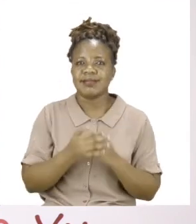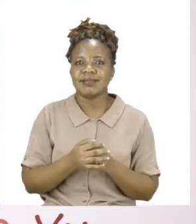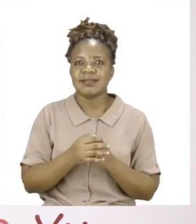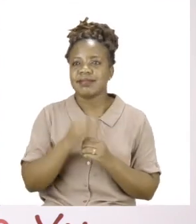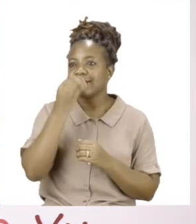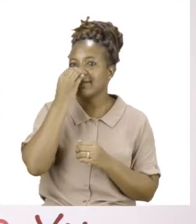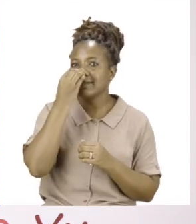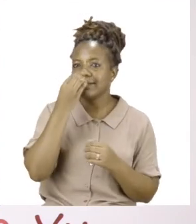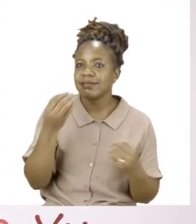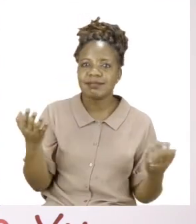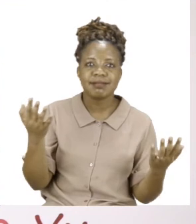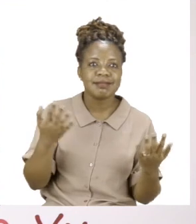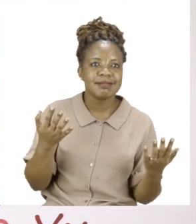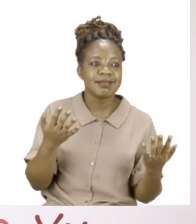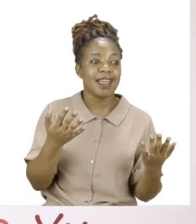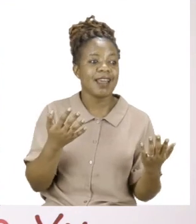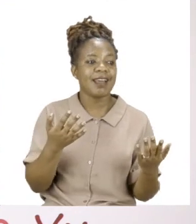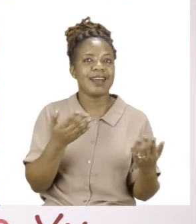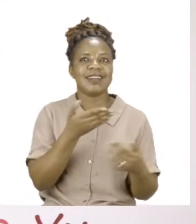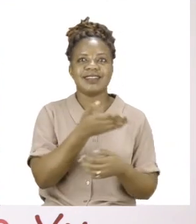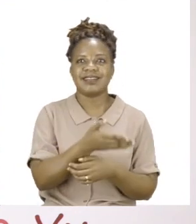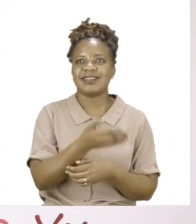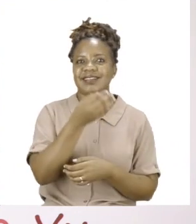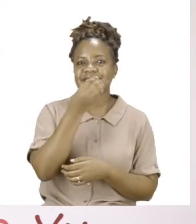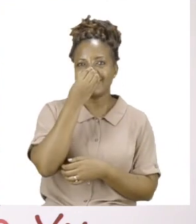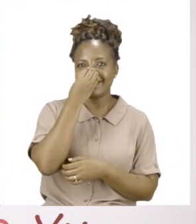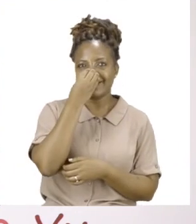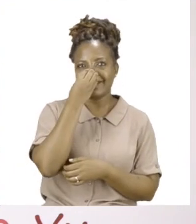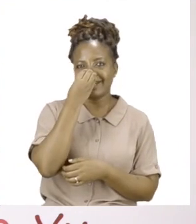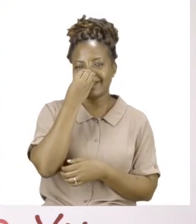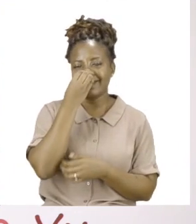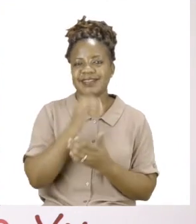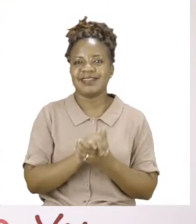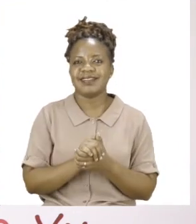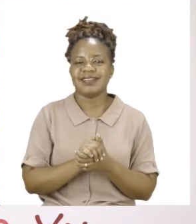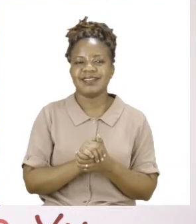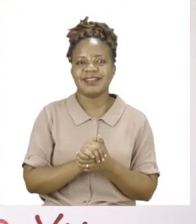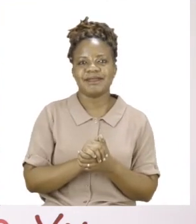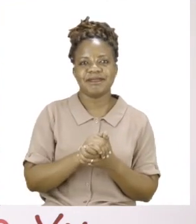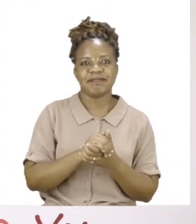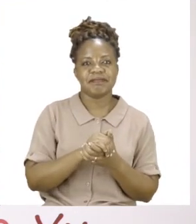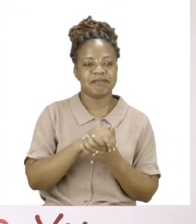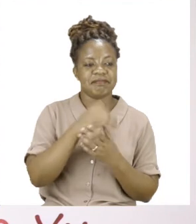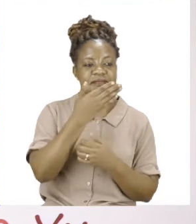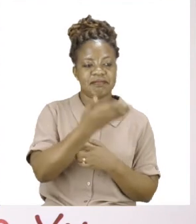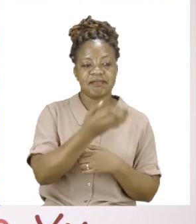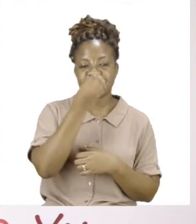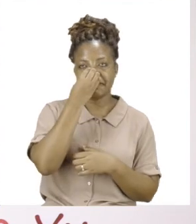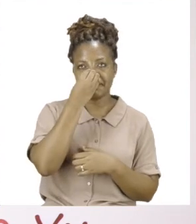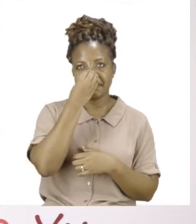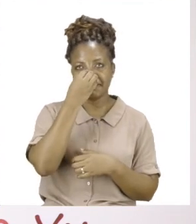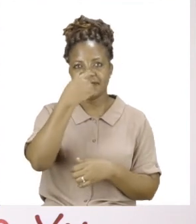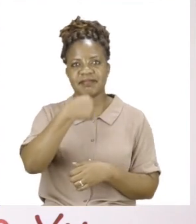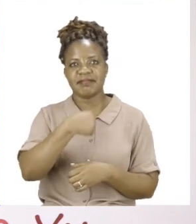where are you? Oh! There he is! So, from Zoshi and